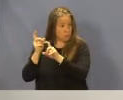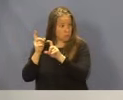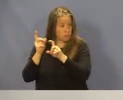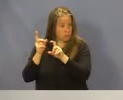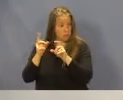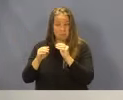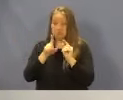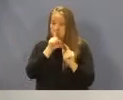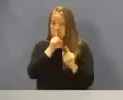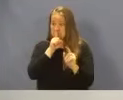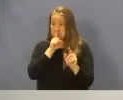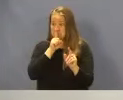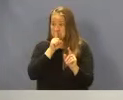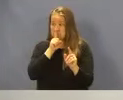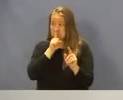Abstaining? Abstaining?